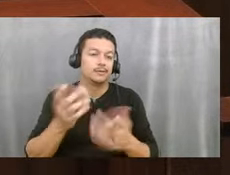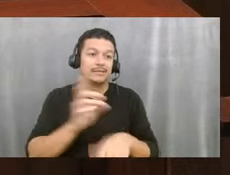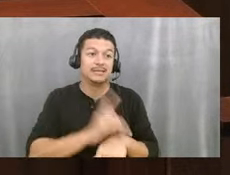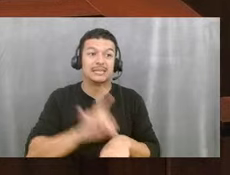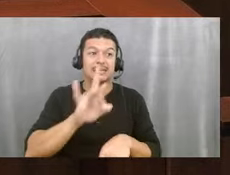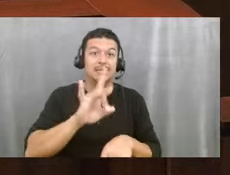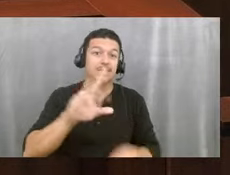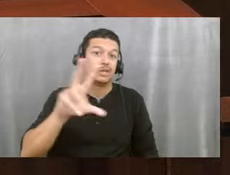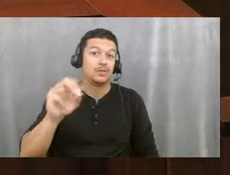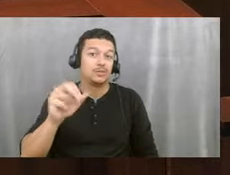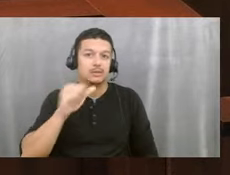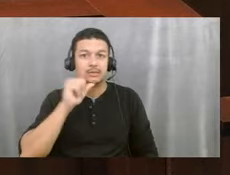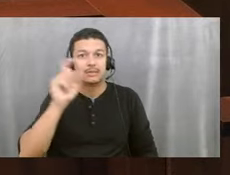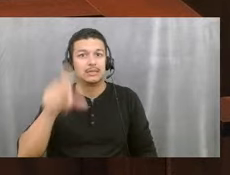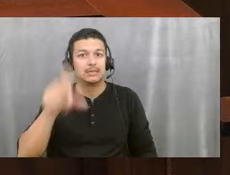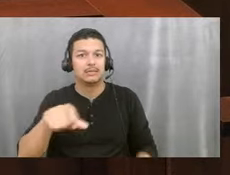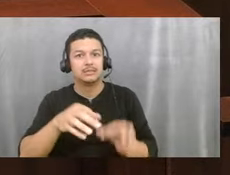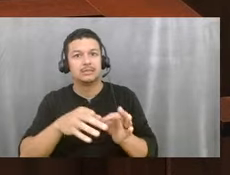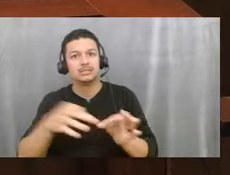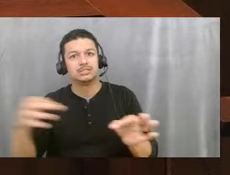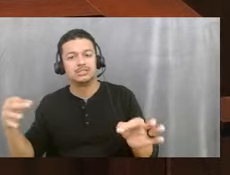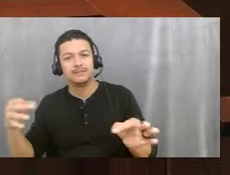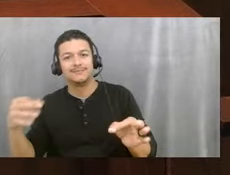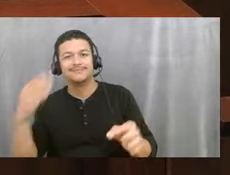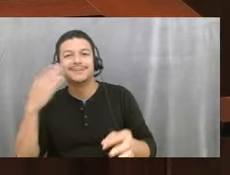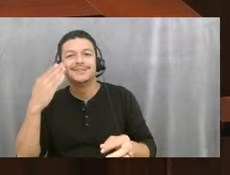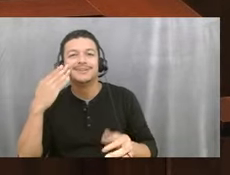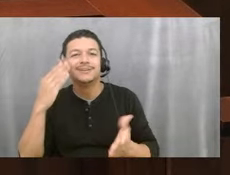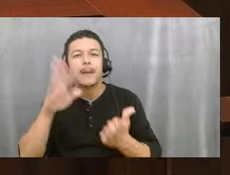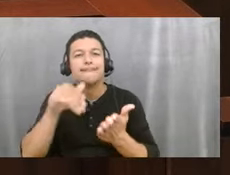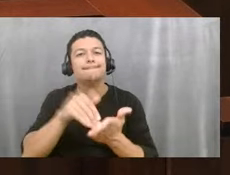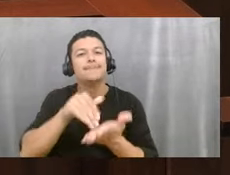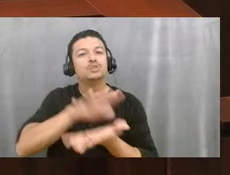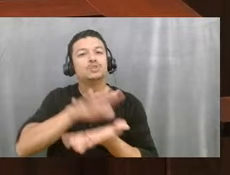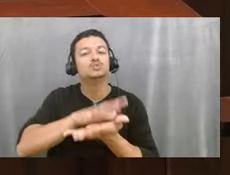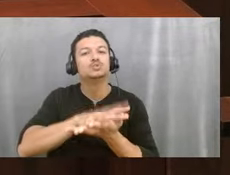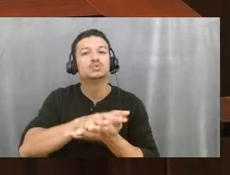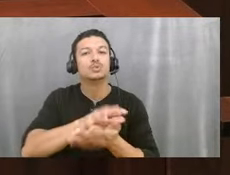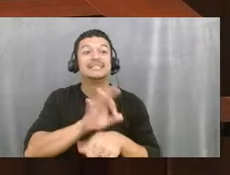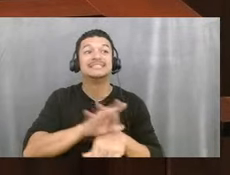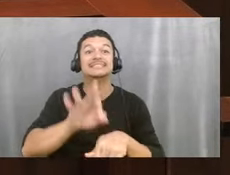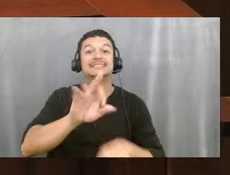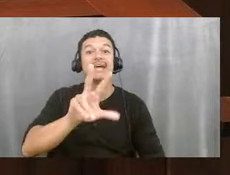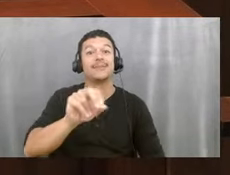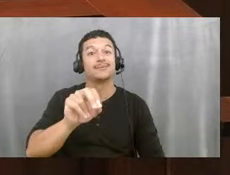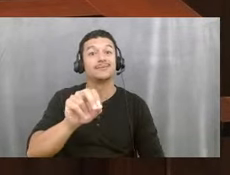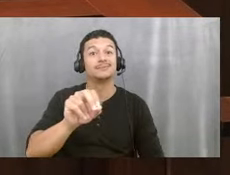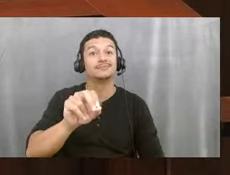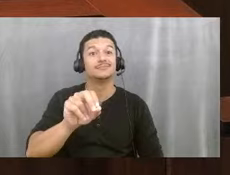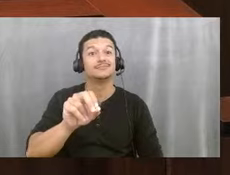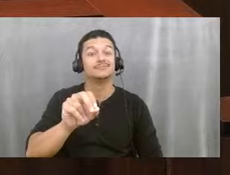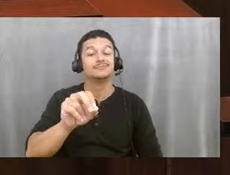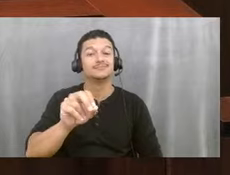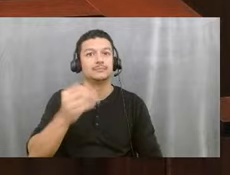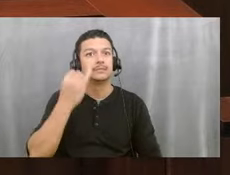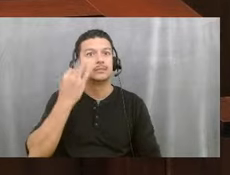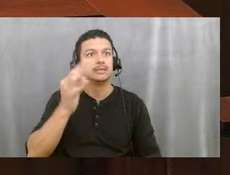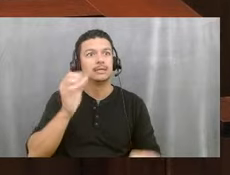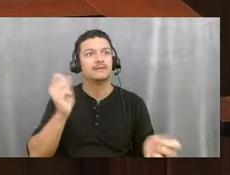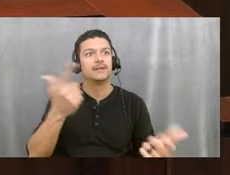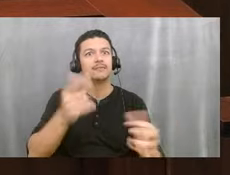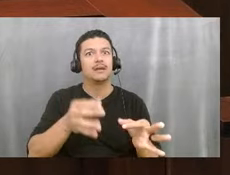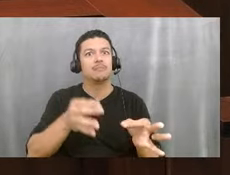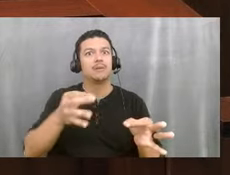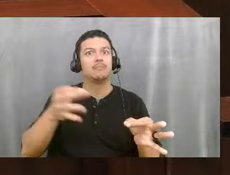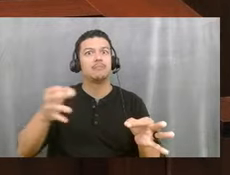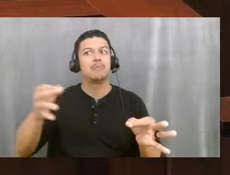have to shift. But as you know, middle schools right now are doing 9.30 many places. And then if we have to shift everybody up, we may have to push